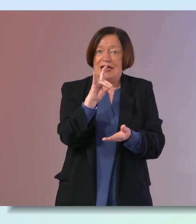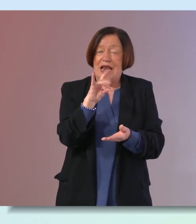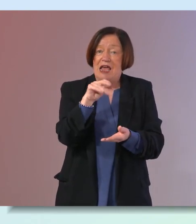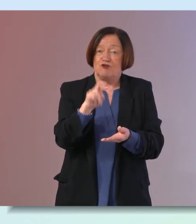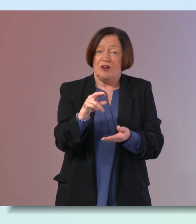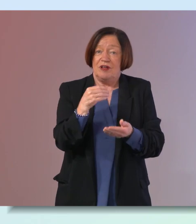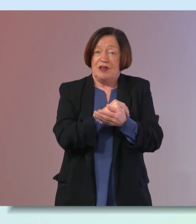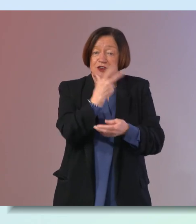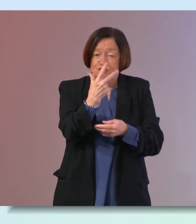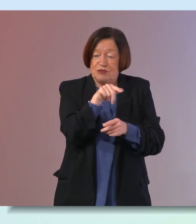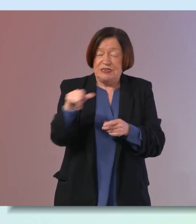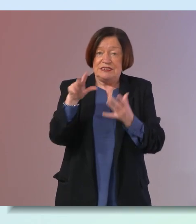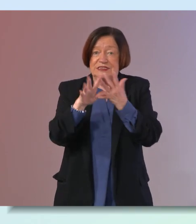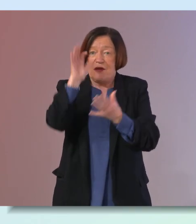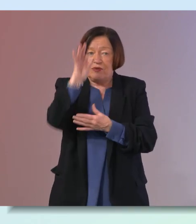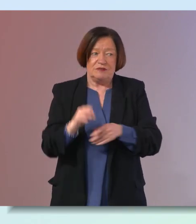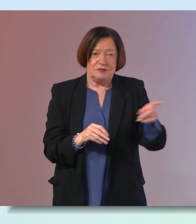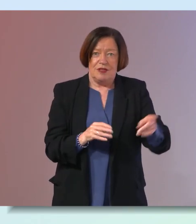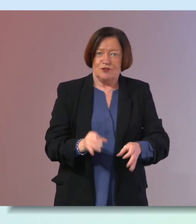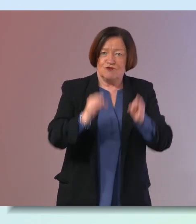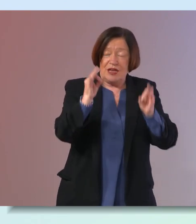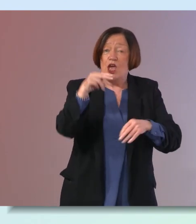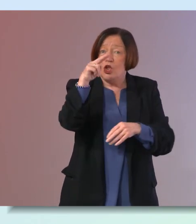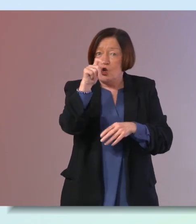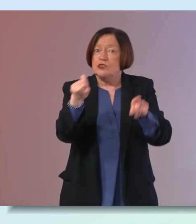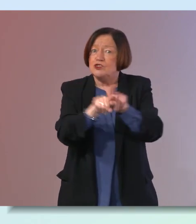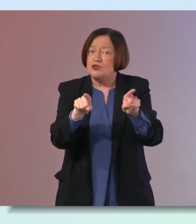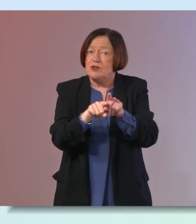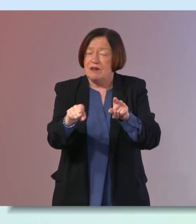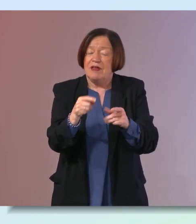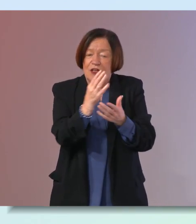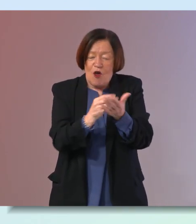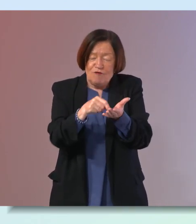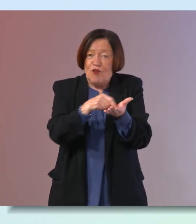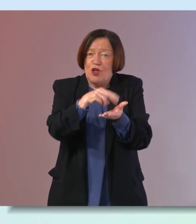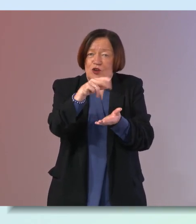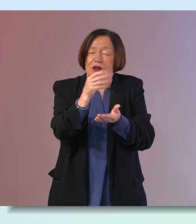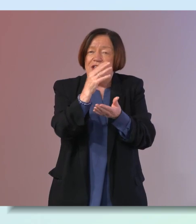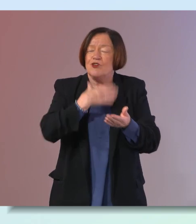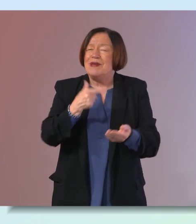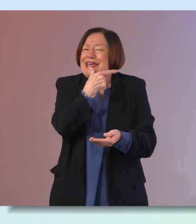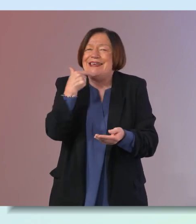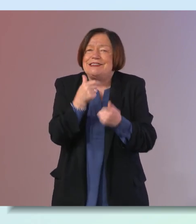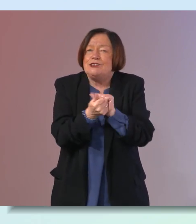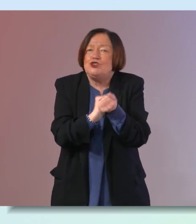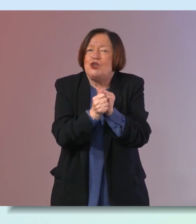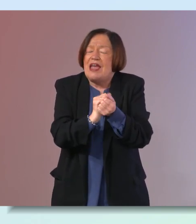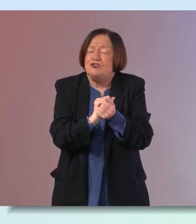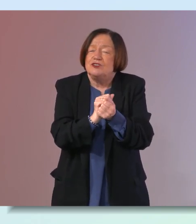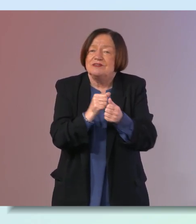three to ten percent that's great nuts as well a great one so a handful of nuts such an easy change to make but a handful of